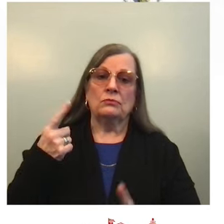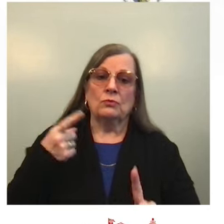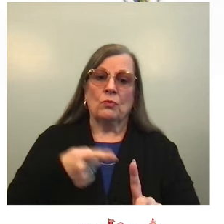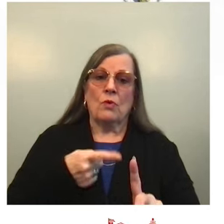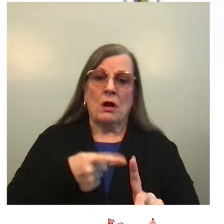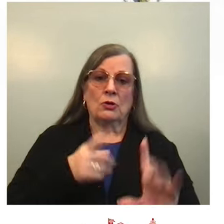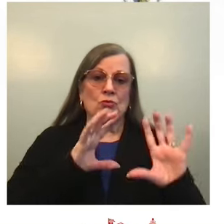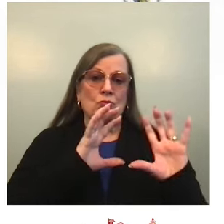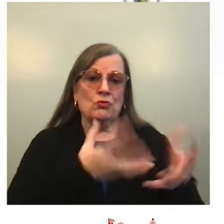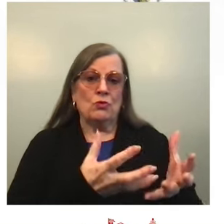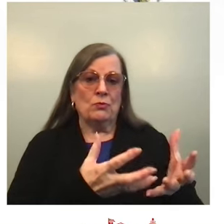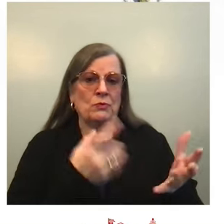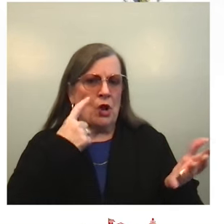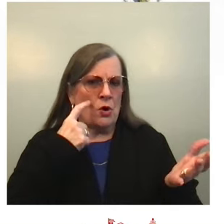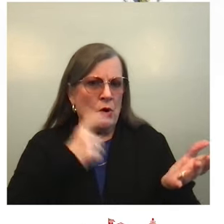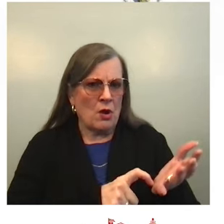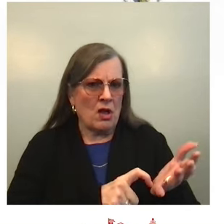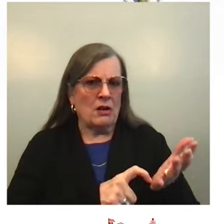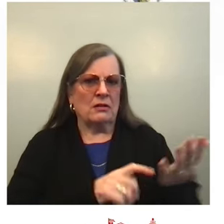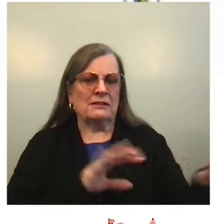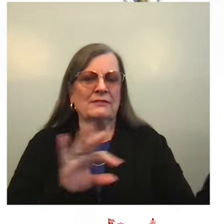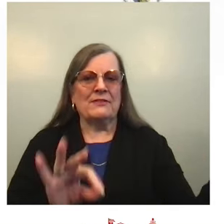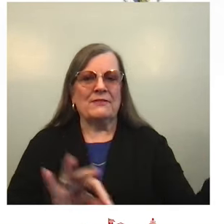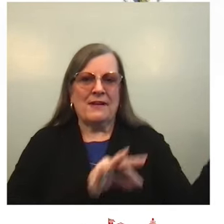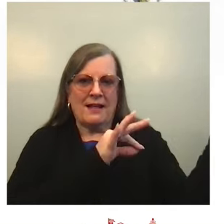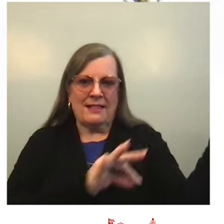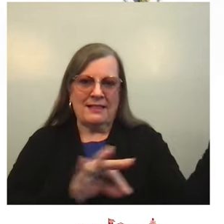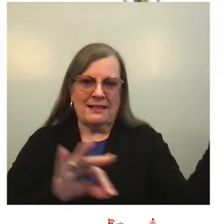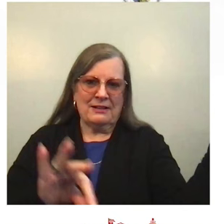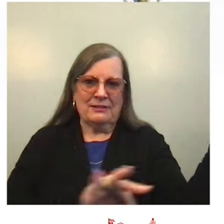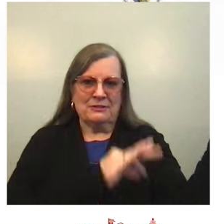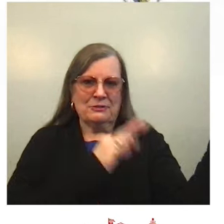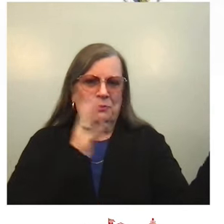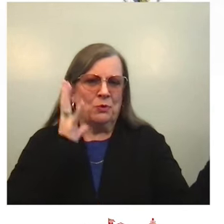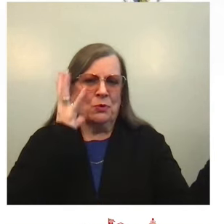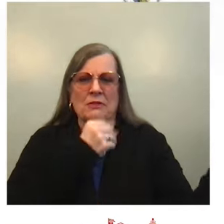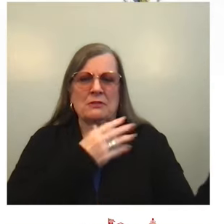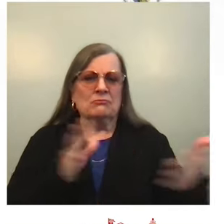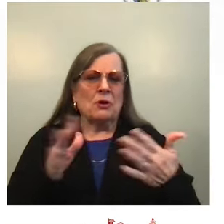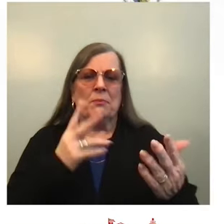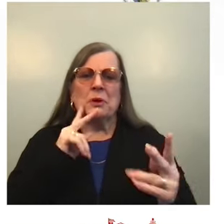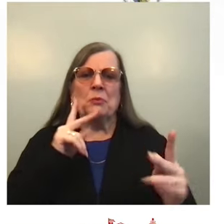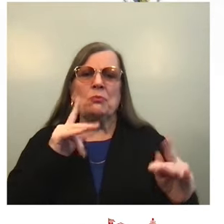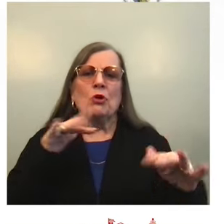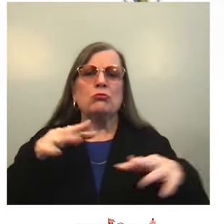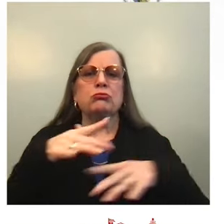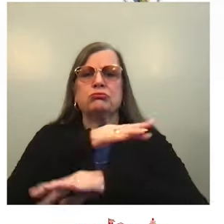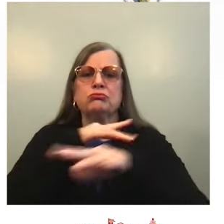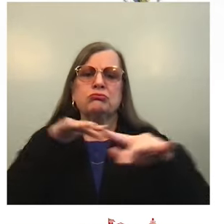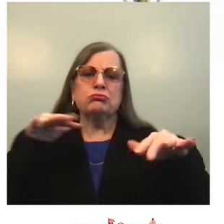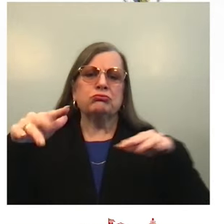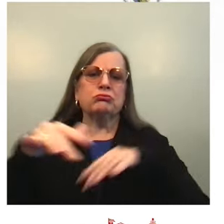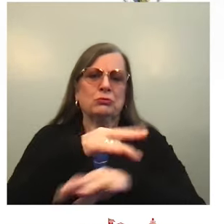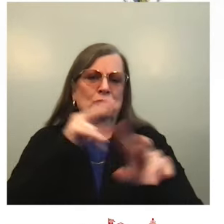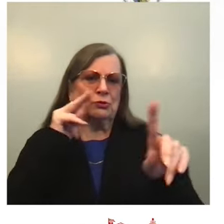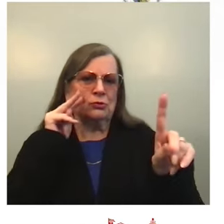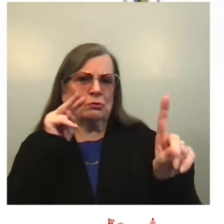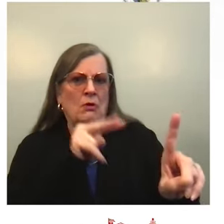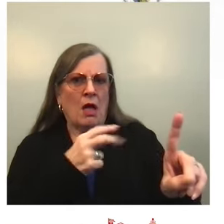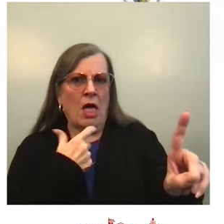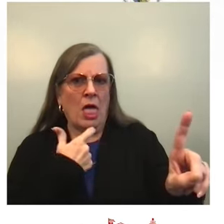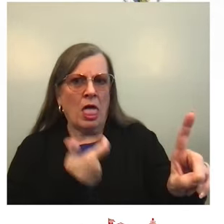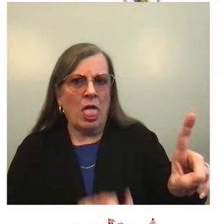arching their necks, suddenly captivated in surprise as they heard the music. This group